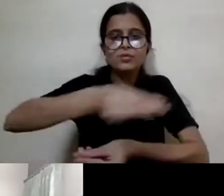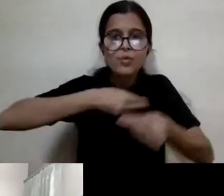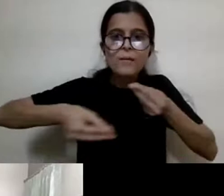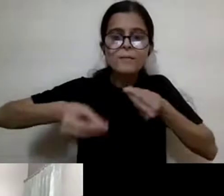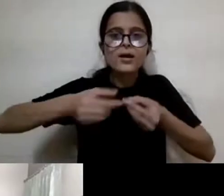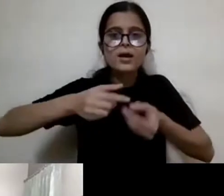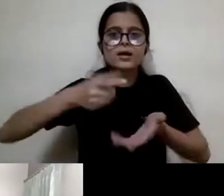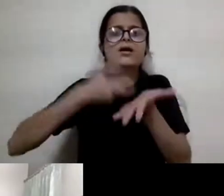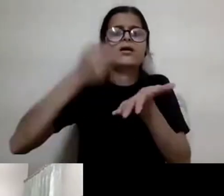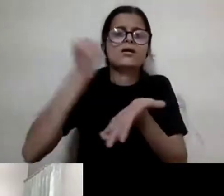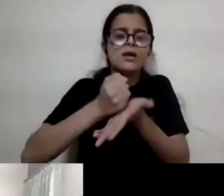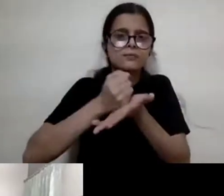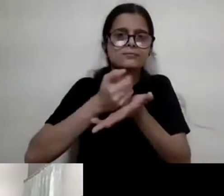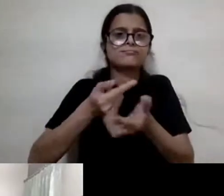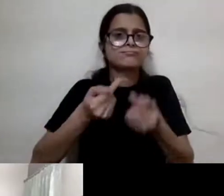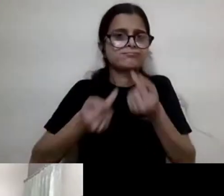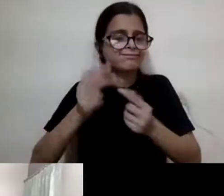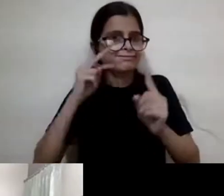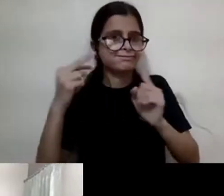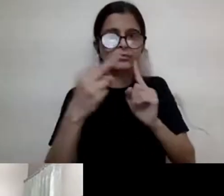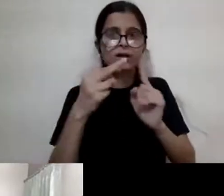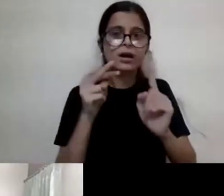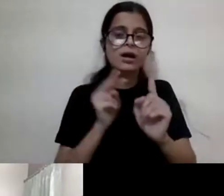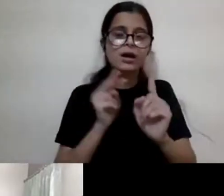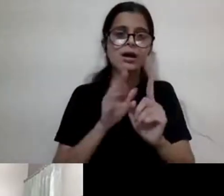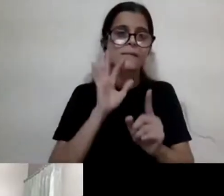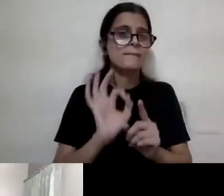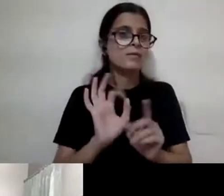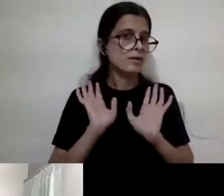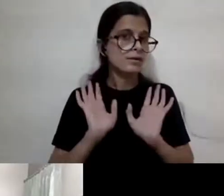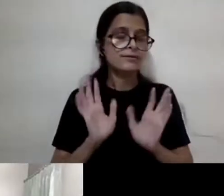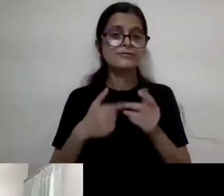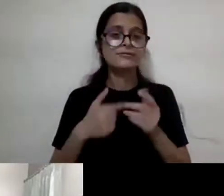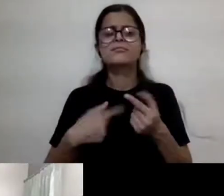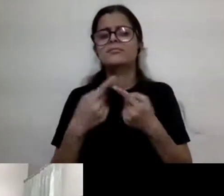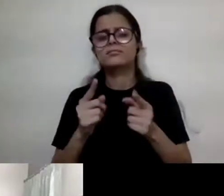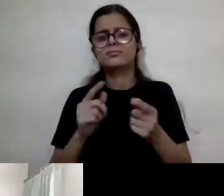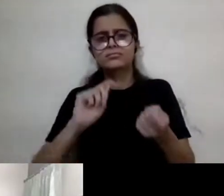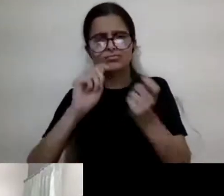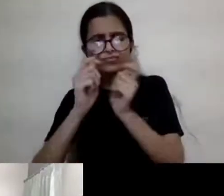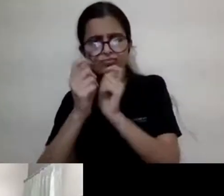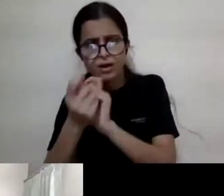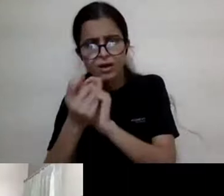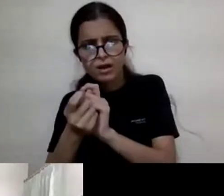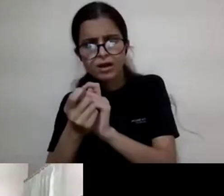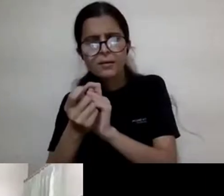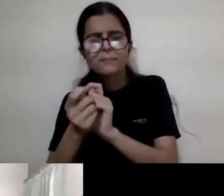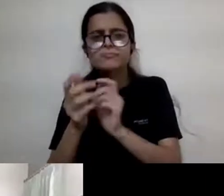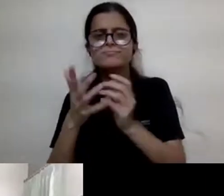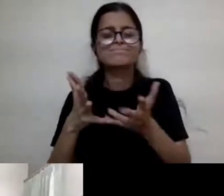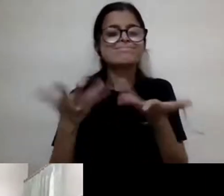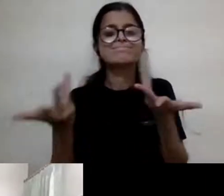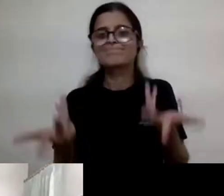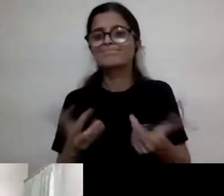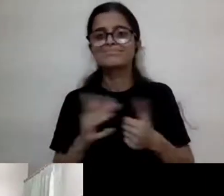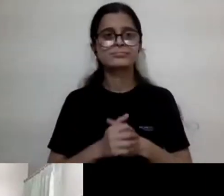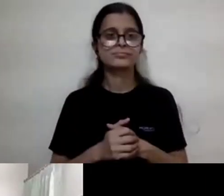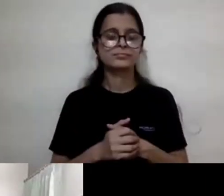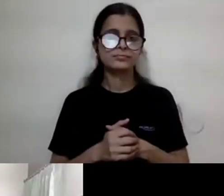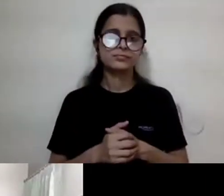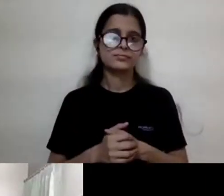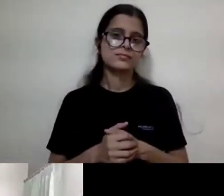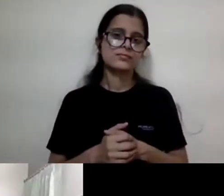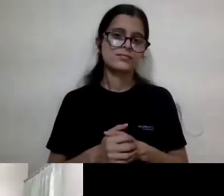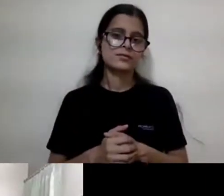then that doesn't, uh, change the, the, the, the, the unlevel nature of the, of the playing field. Um,